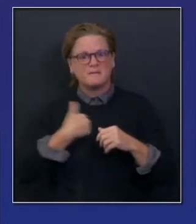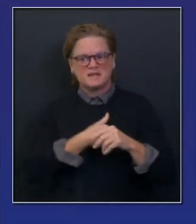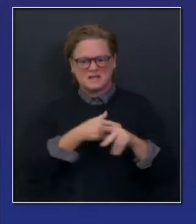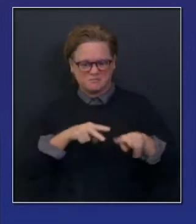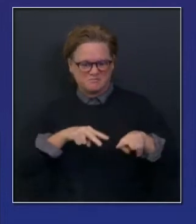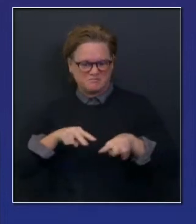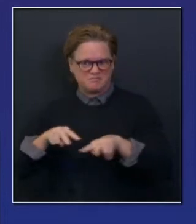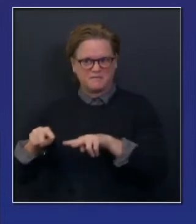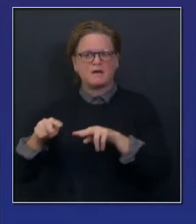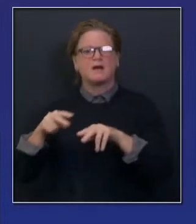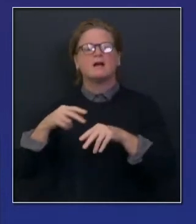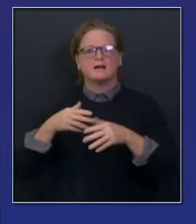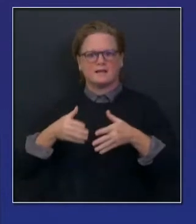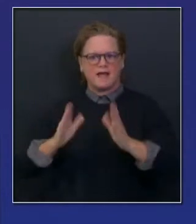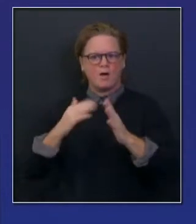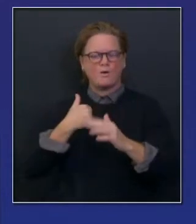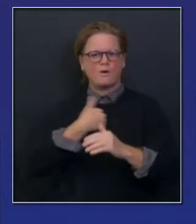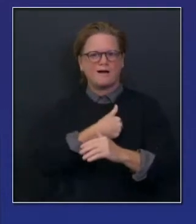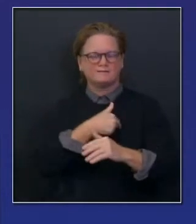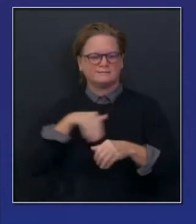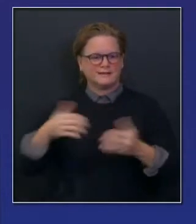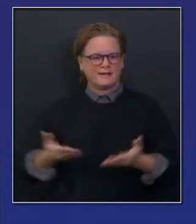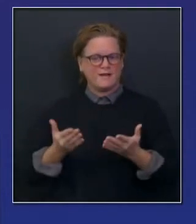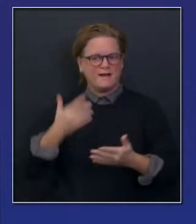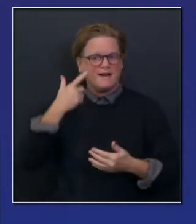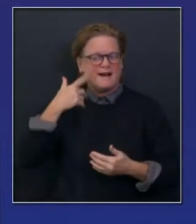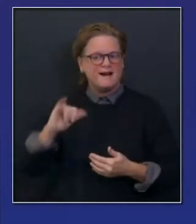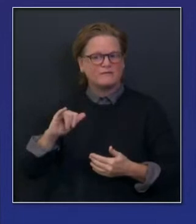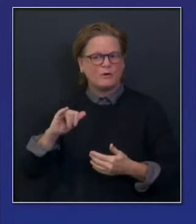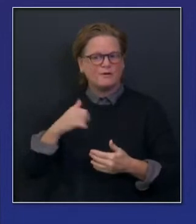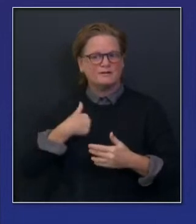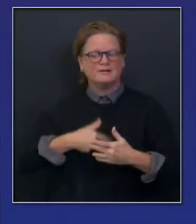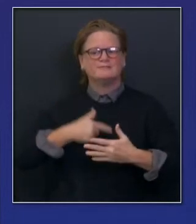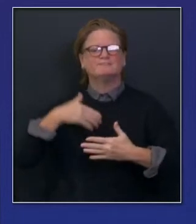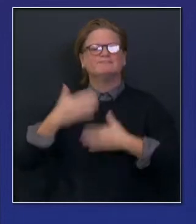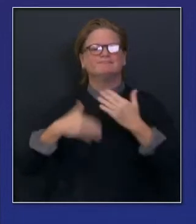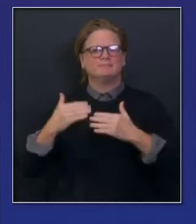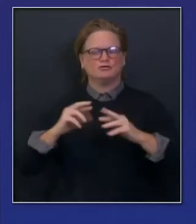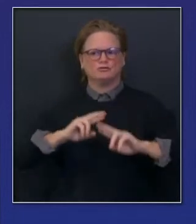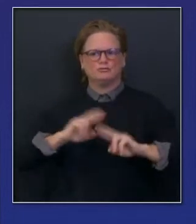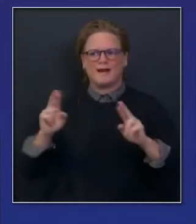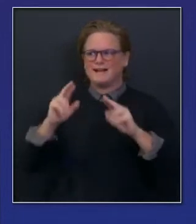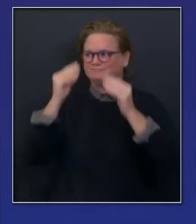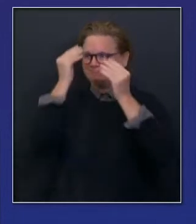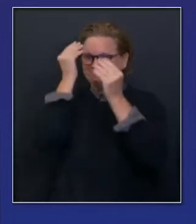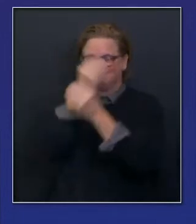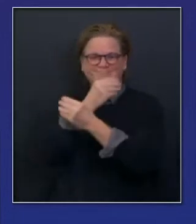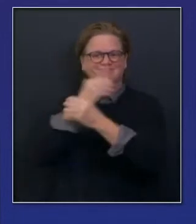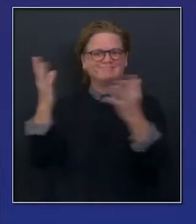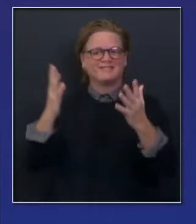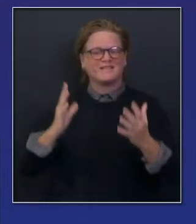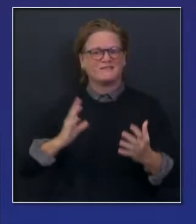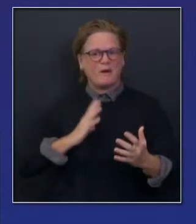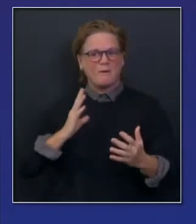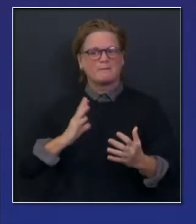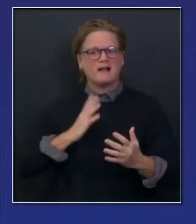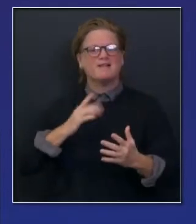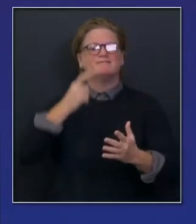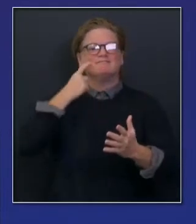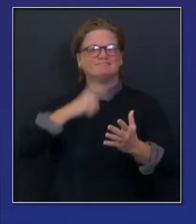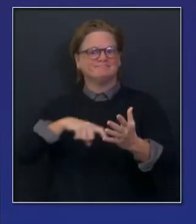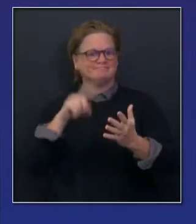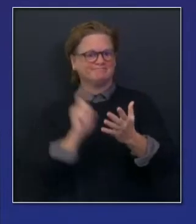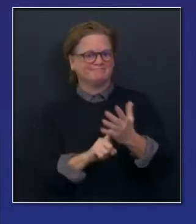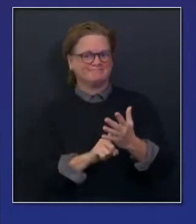to advance a formal notice that we allowed, rather put forward to multiple